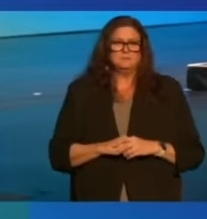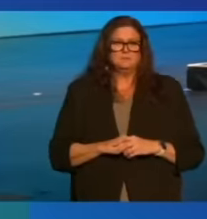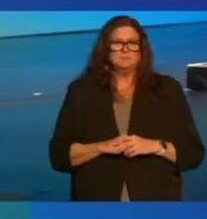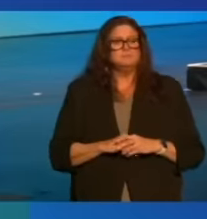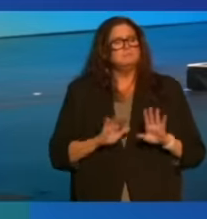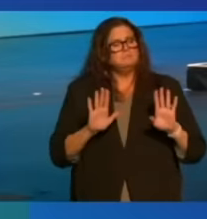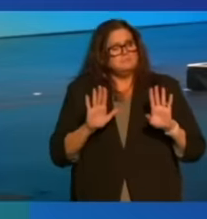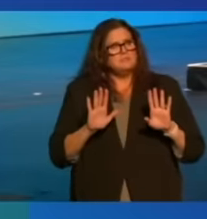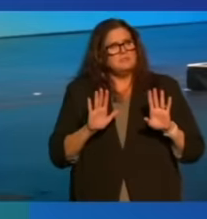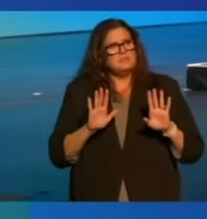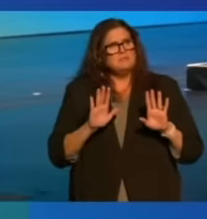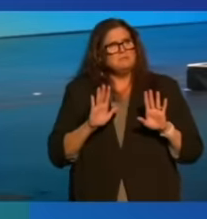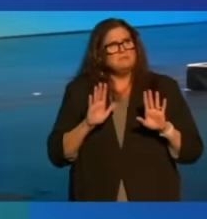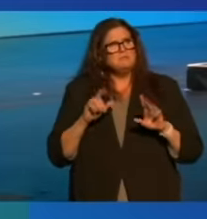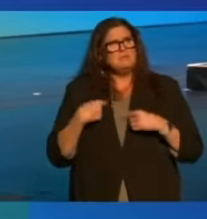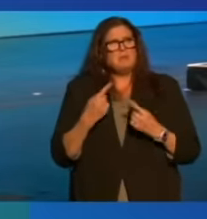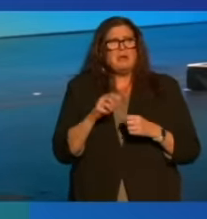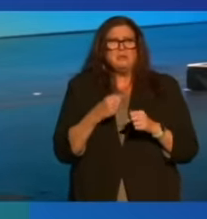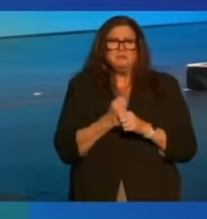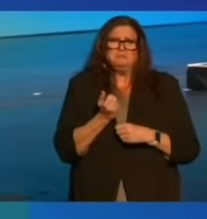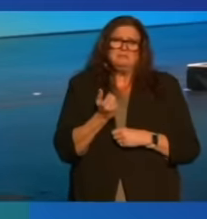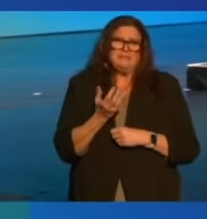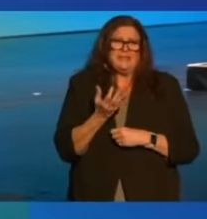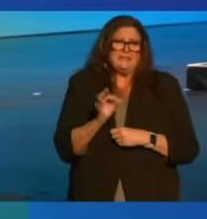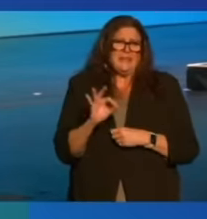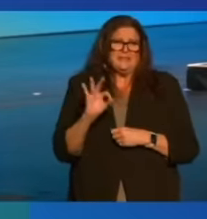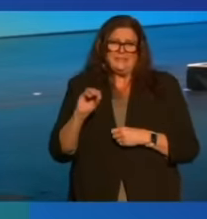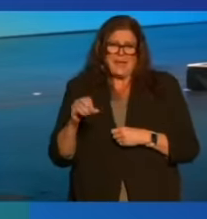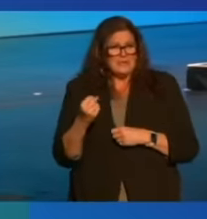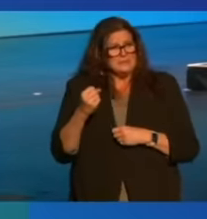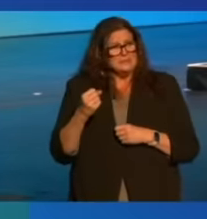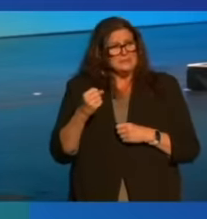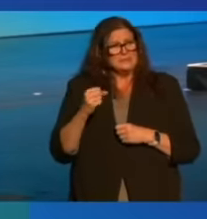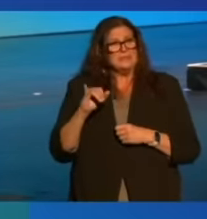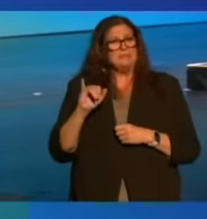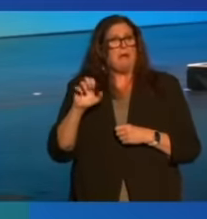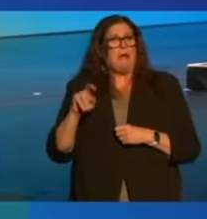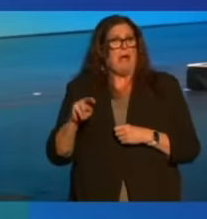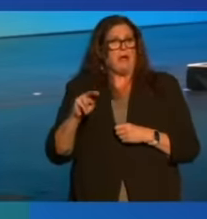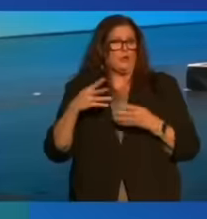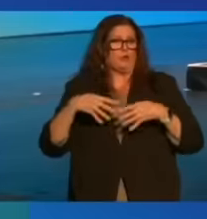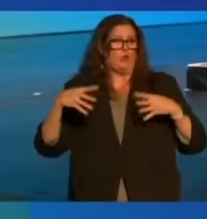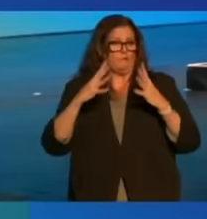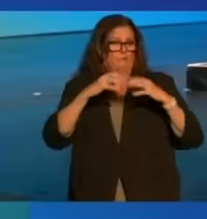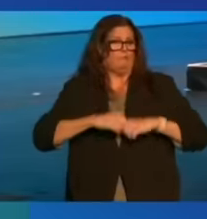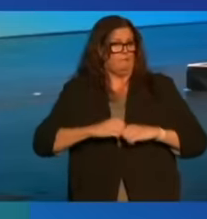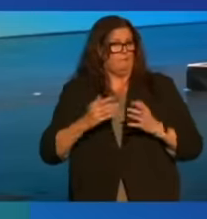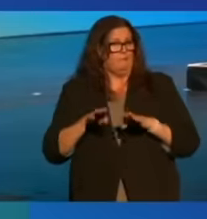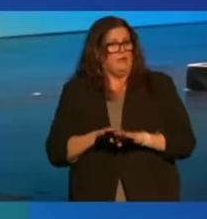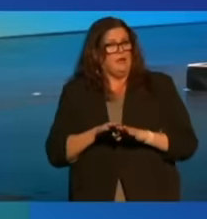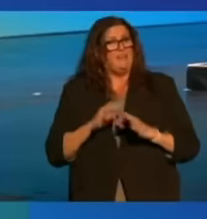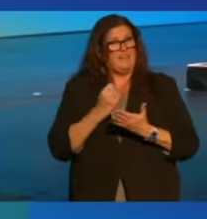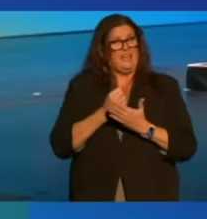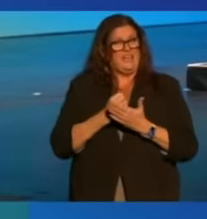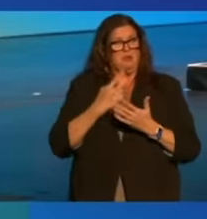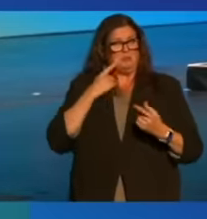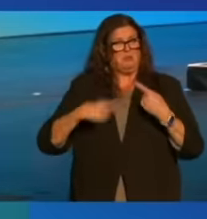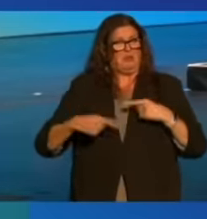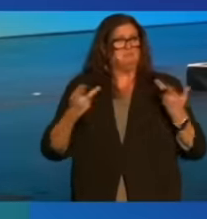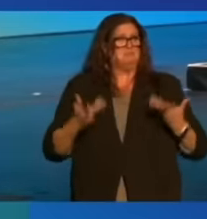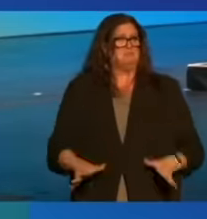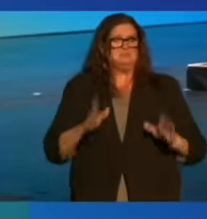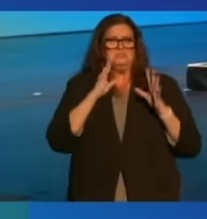But by the 1990s, as the Iron Curtain came down, the consensus was that the economic debate had been settled.